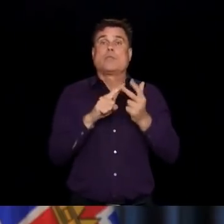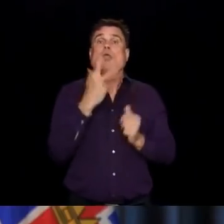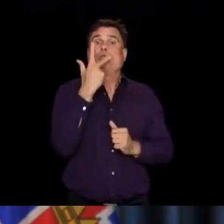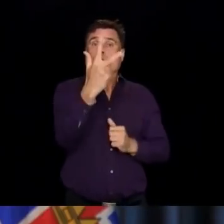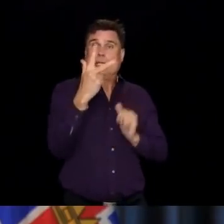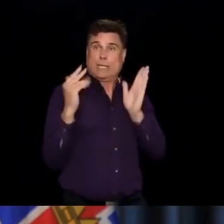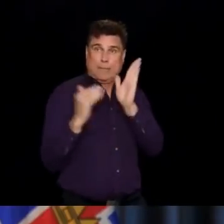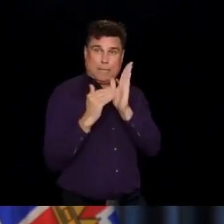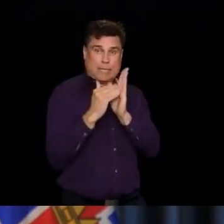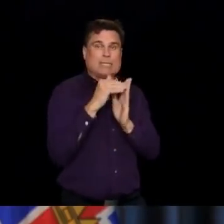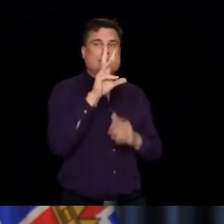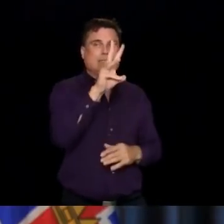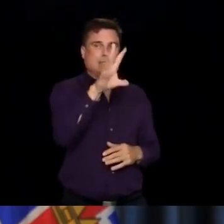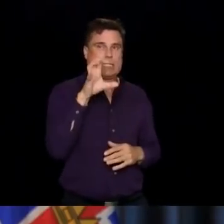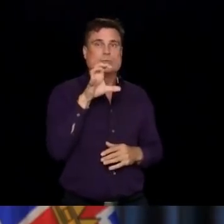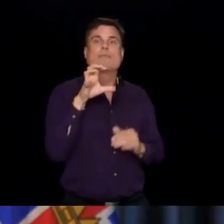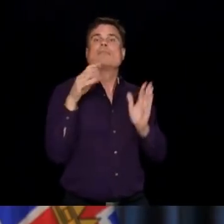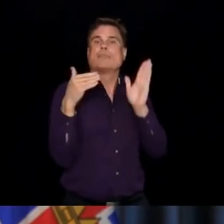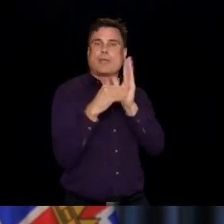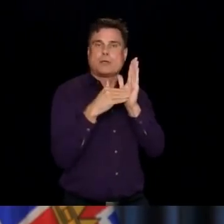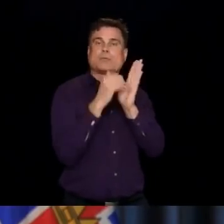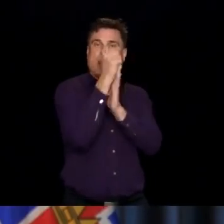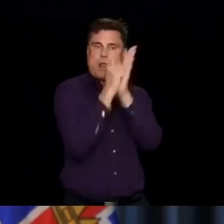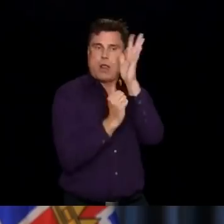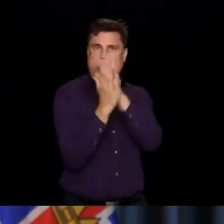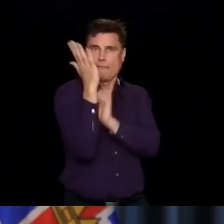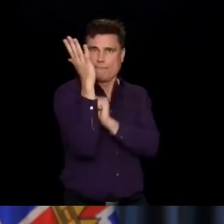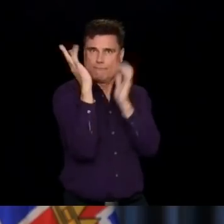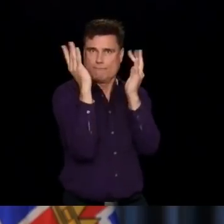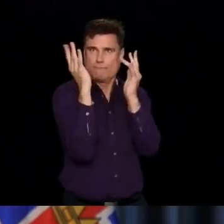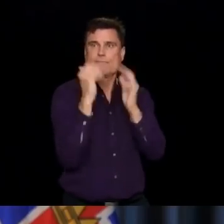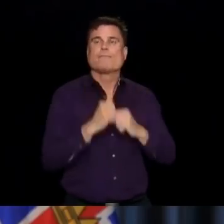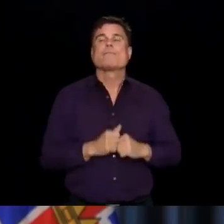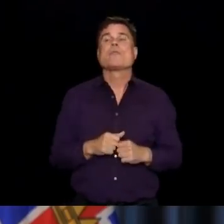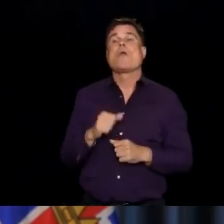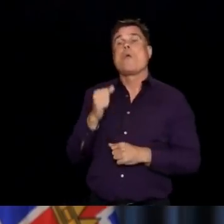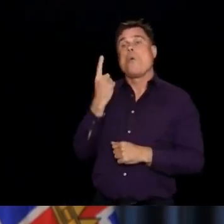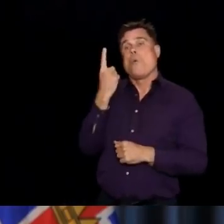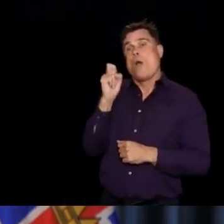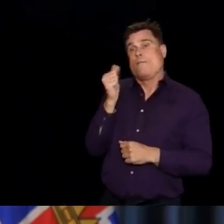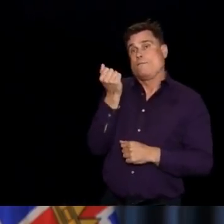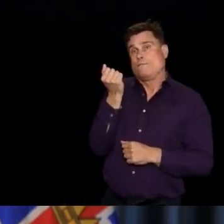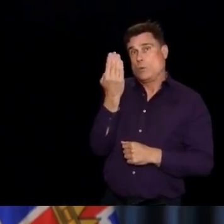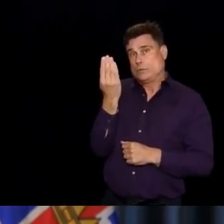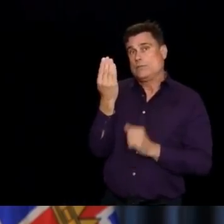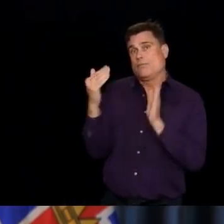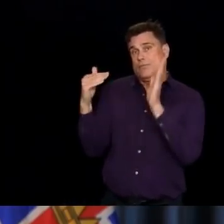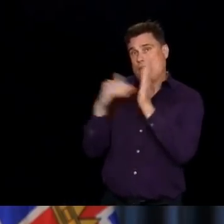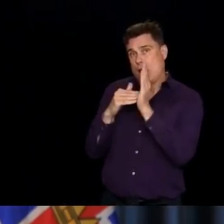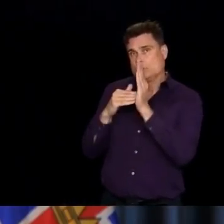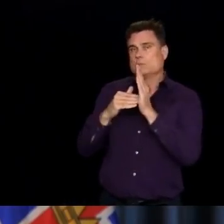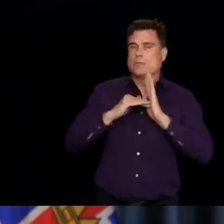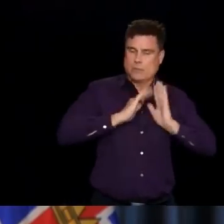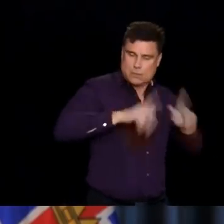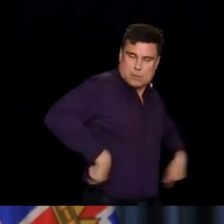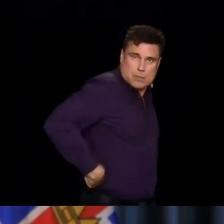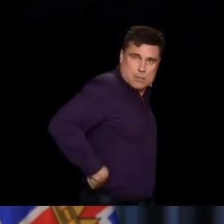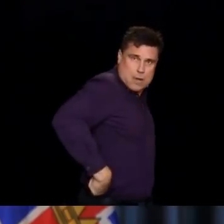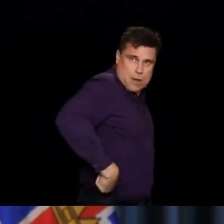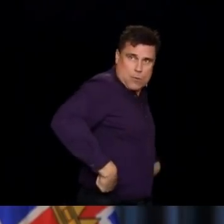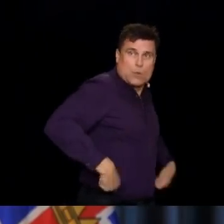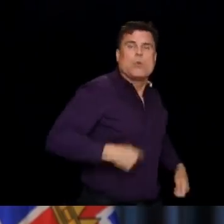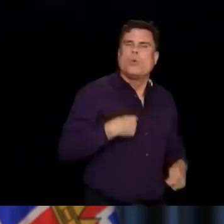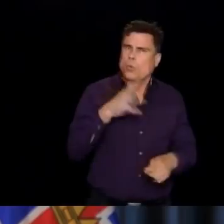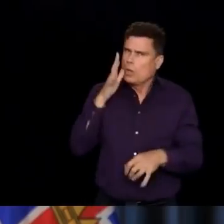,665,250 pairs of gloves and 114,160 gowns. We will continue